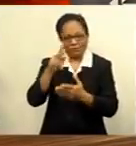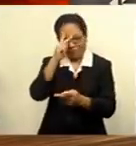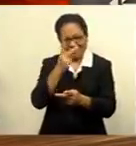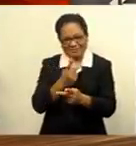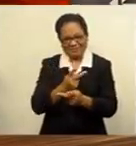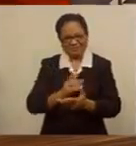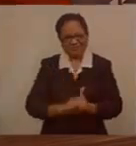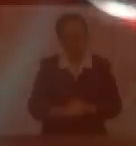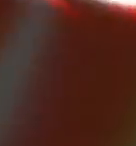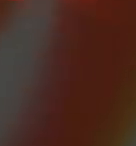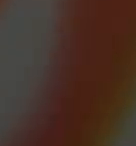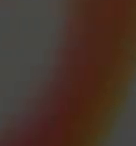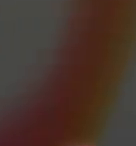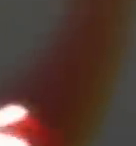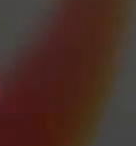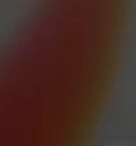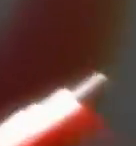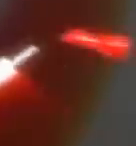after the break.